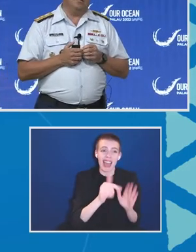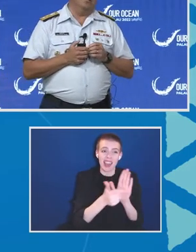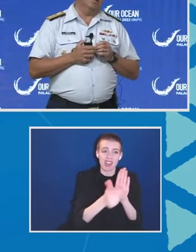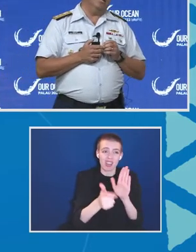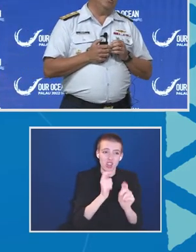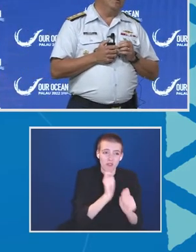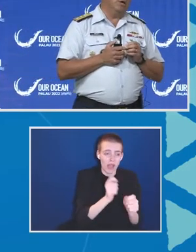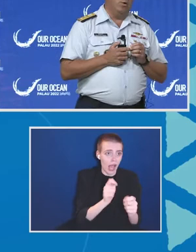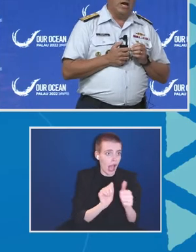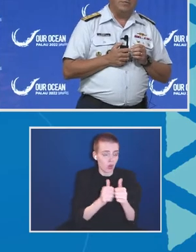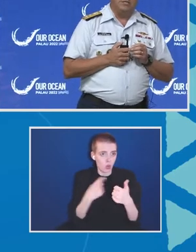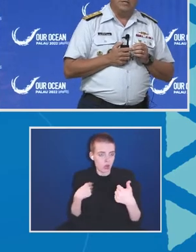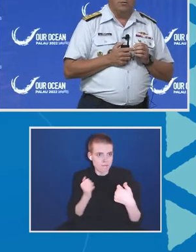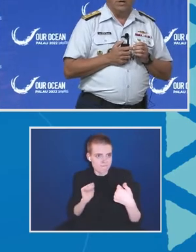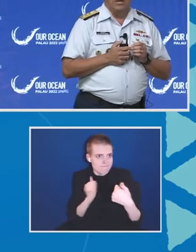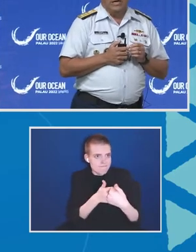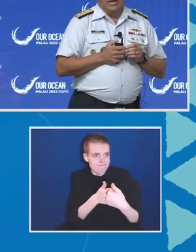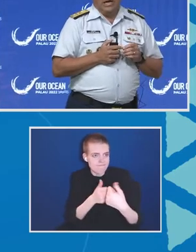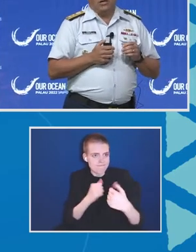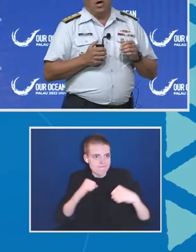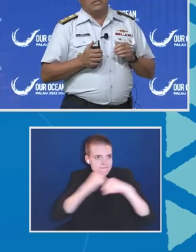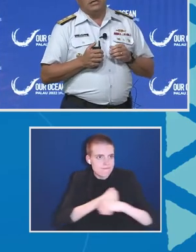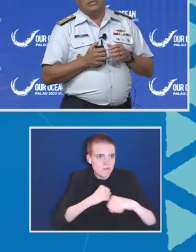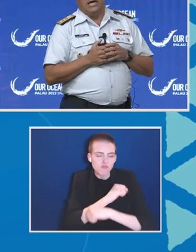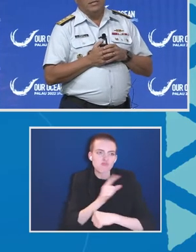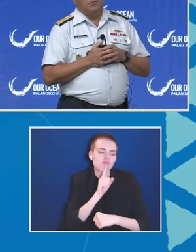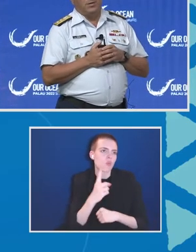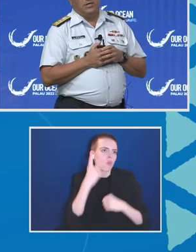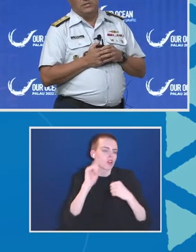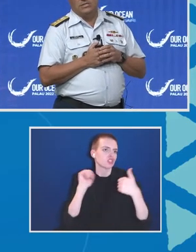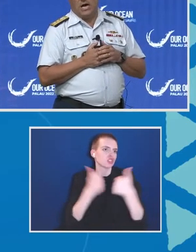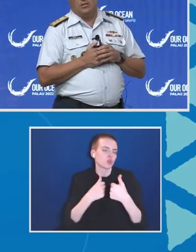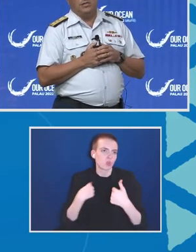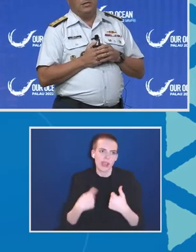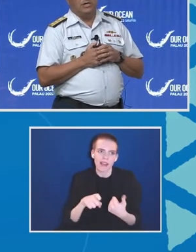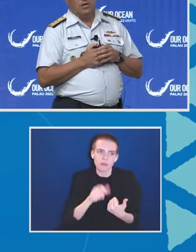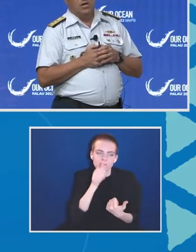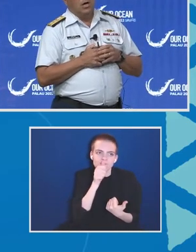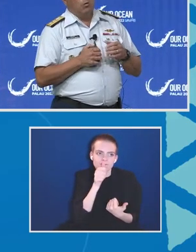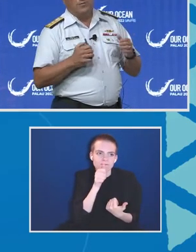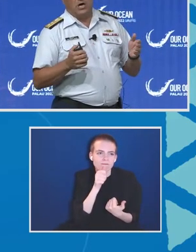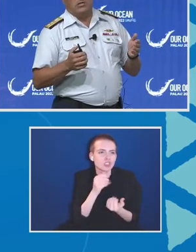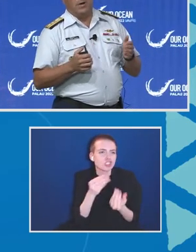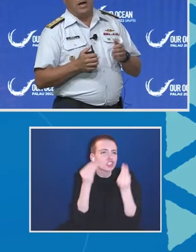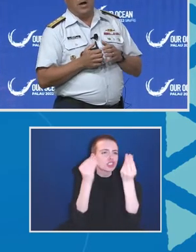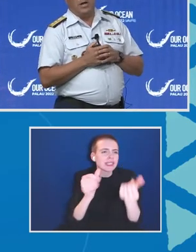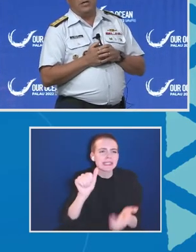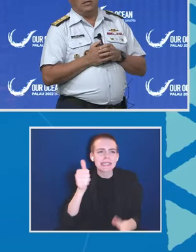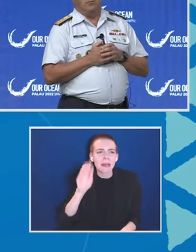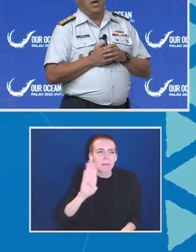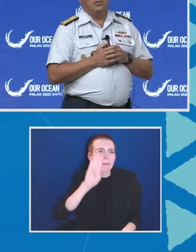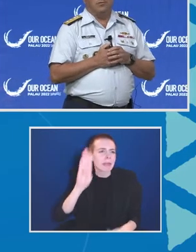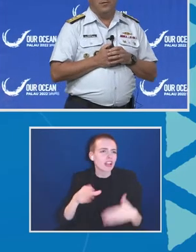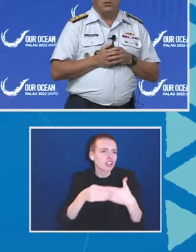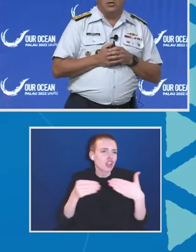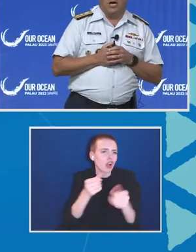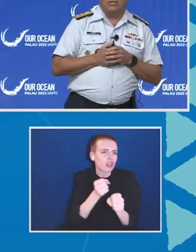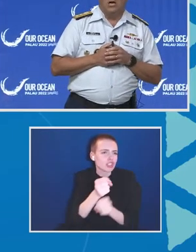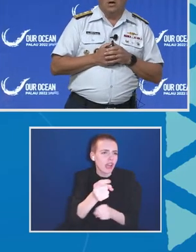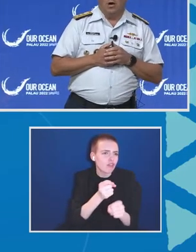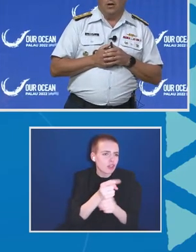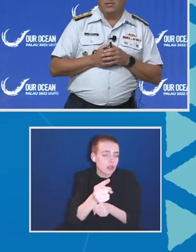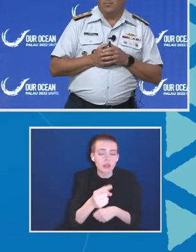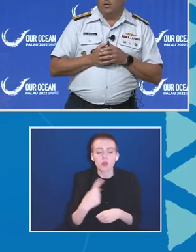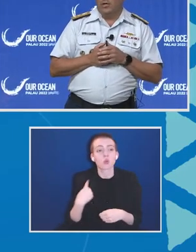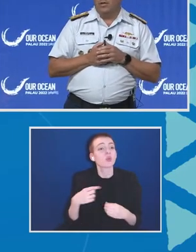you know, an issue that we have to deal with. It costs us tens of billions of dollars a year. We've talked about how many of the major fish